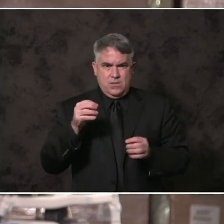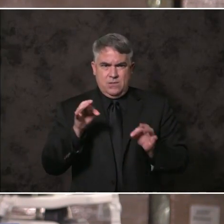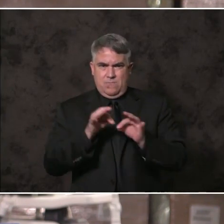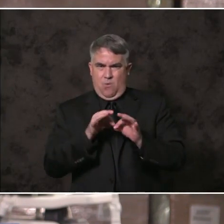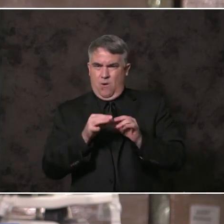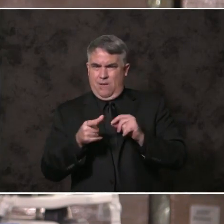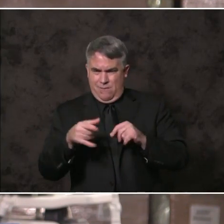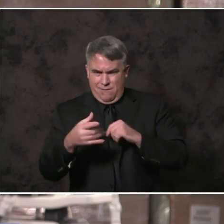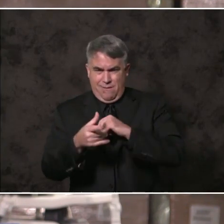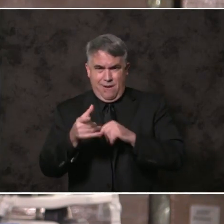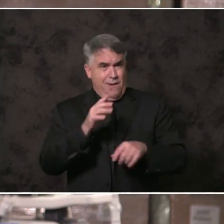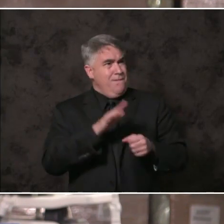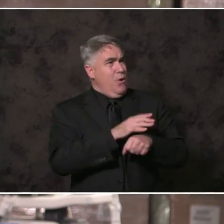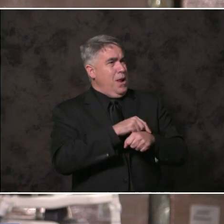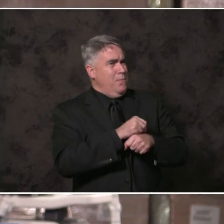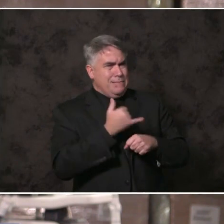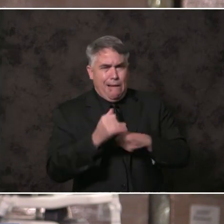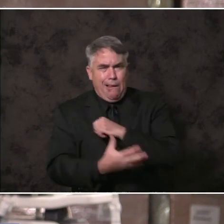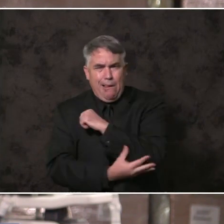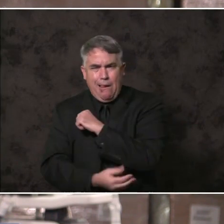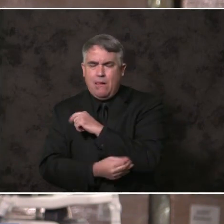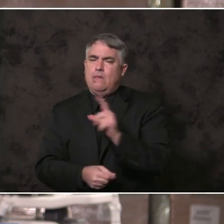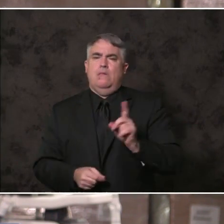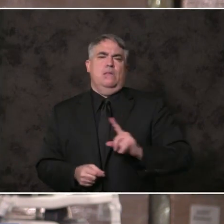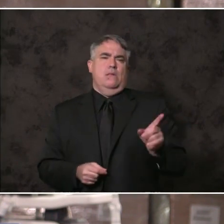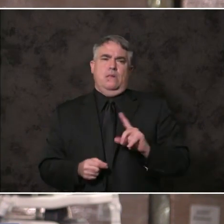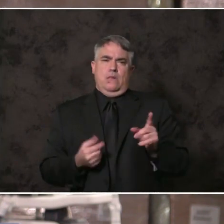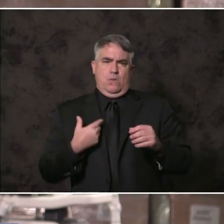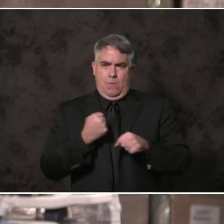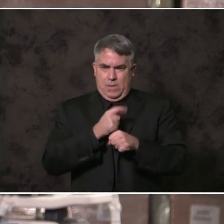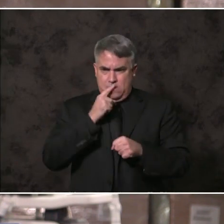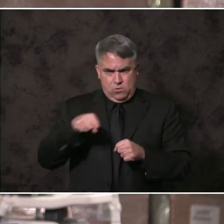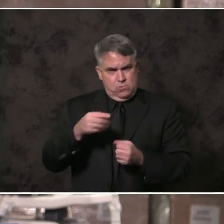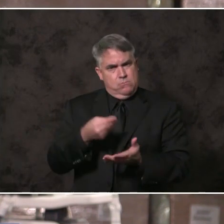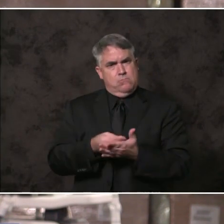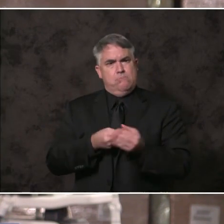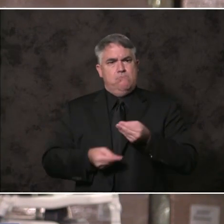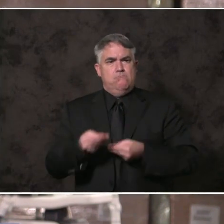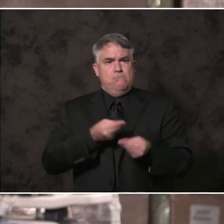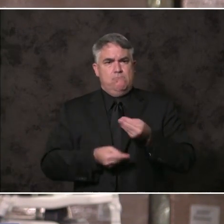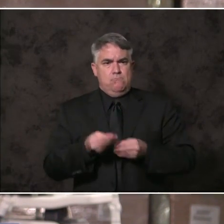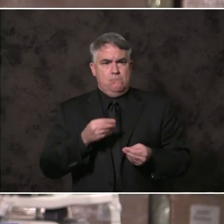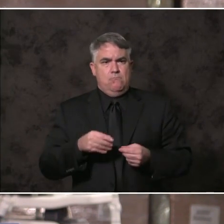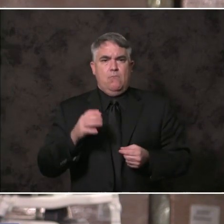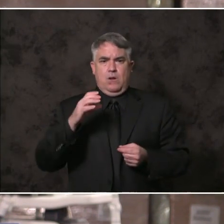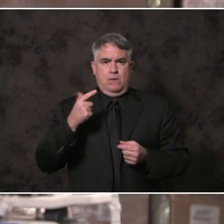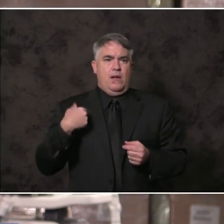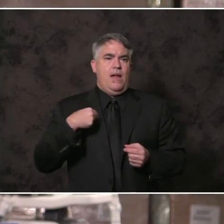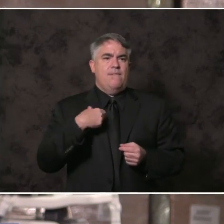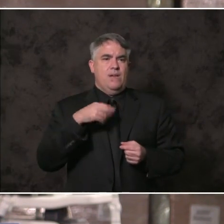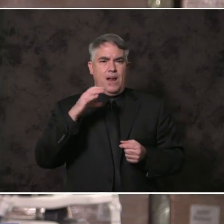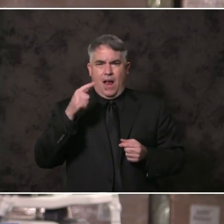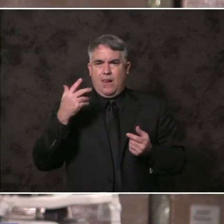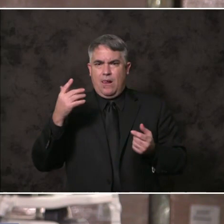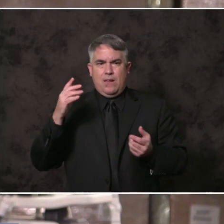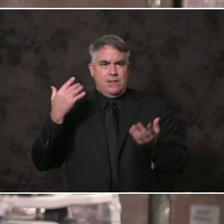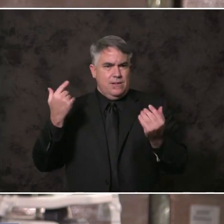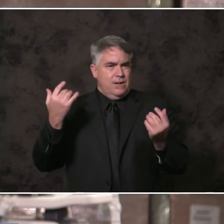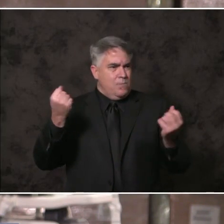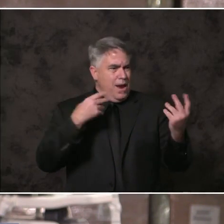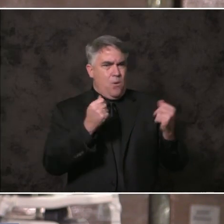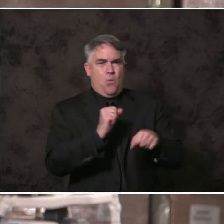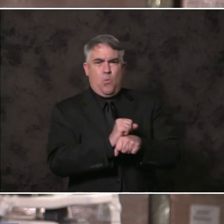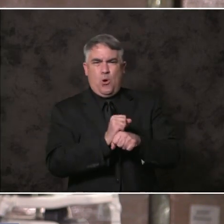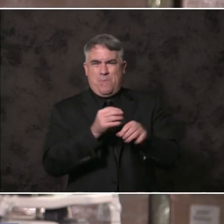weeks I will also be bringing forward a measure on worker recall and retention. We have to make sure those who lost jobs due to the